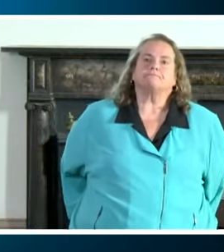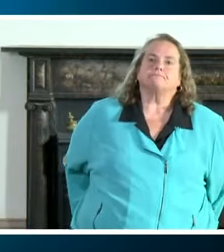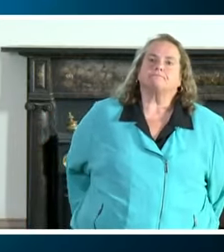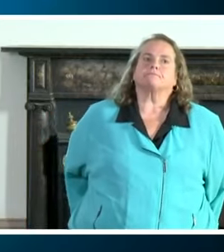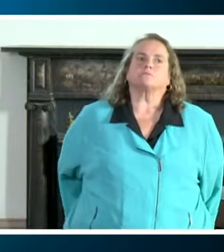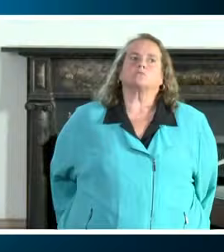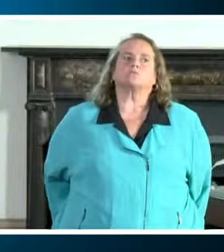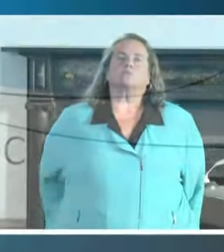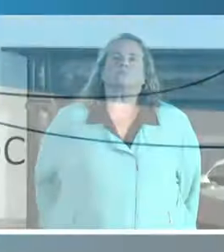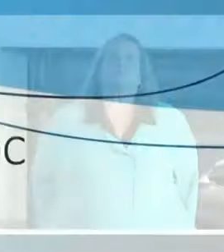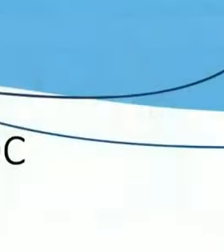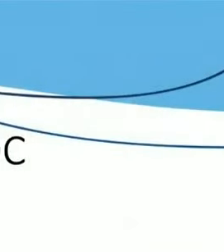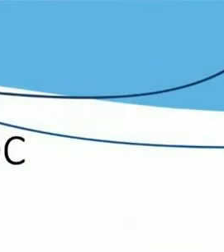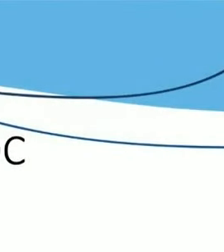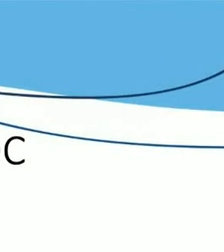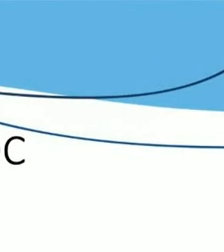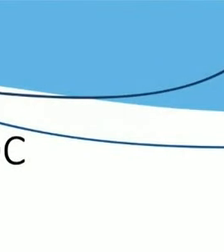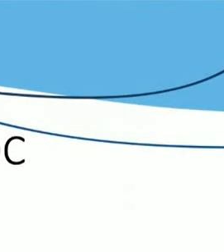We'll be right back.